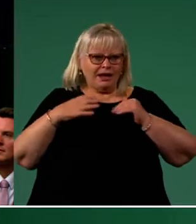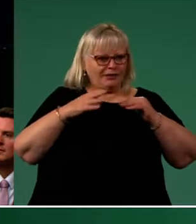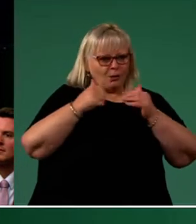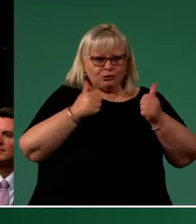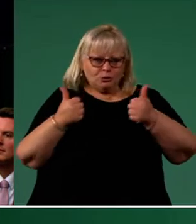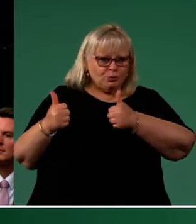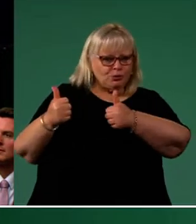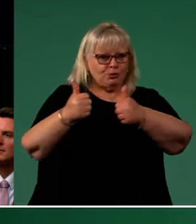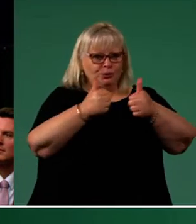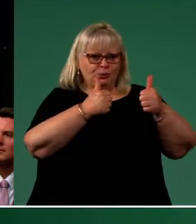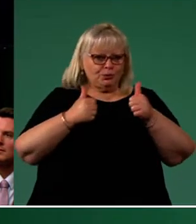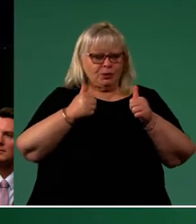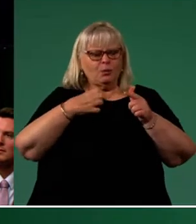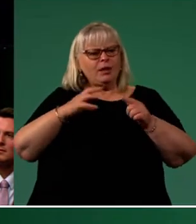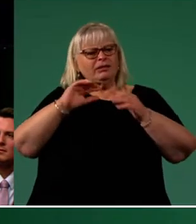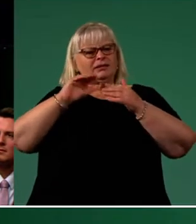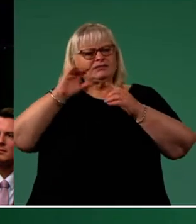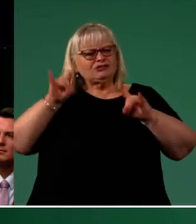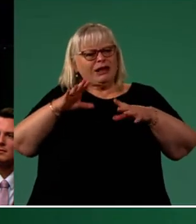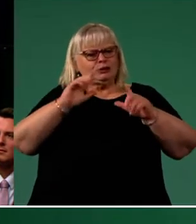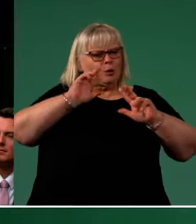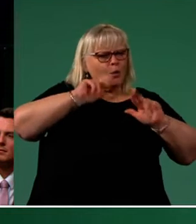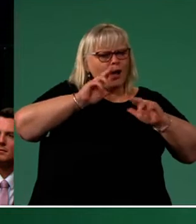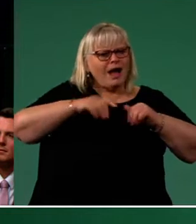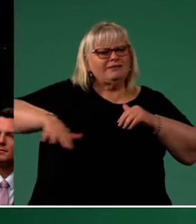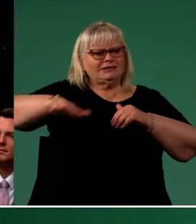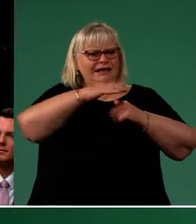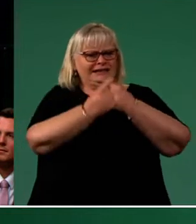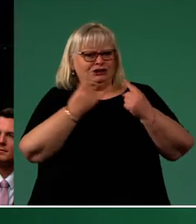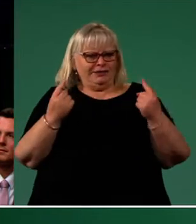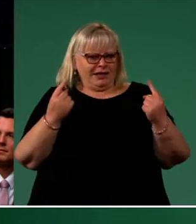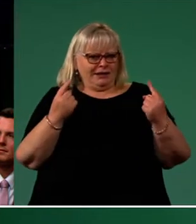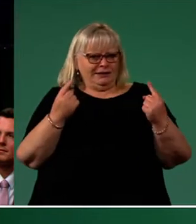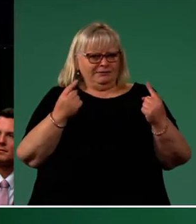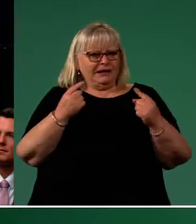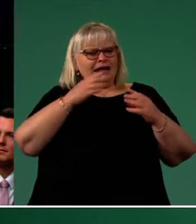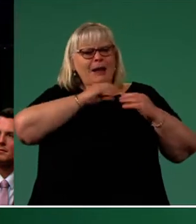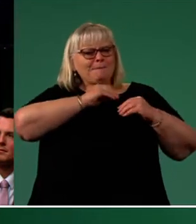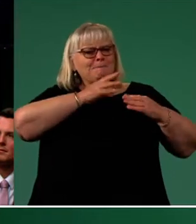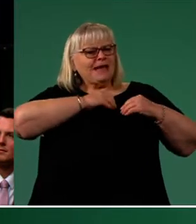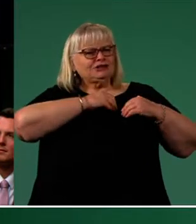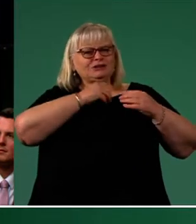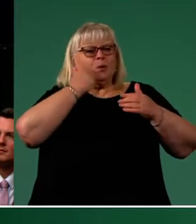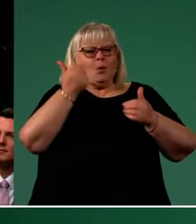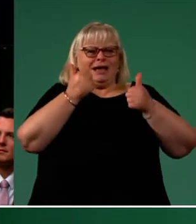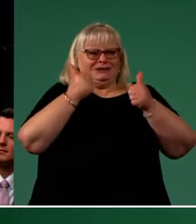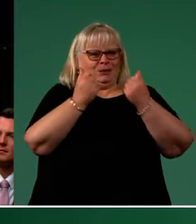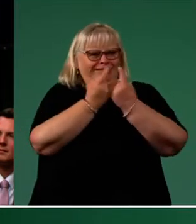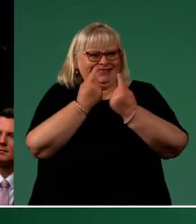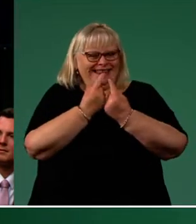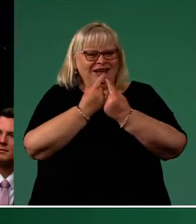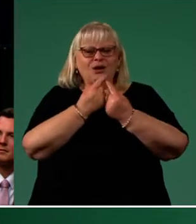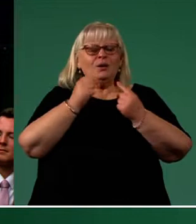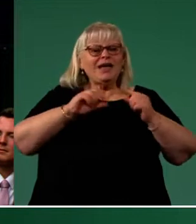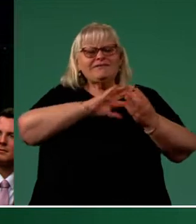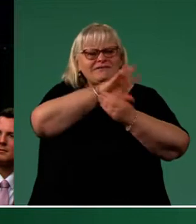a country that cares for its people. In the Bennelong I know, compassion is always in fashion. Bennelong is full of